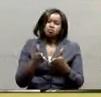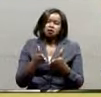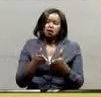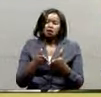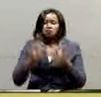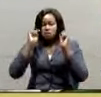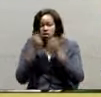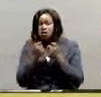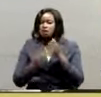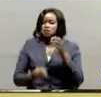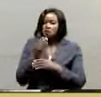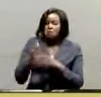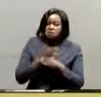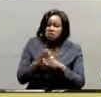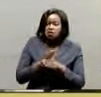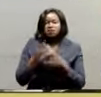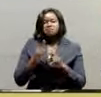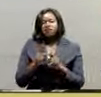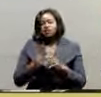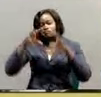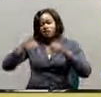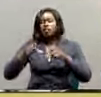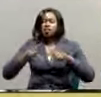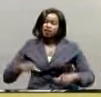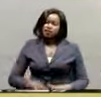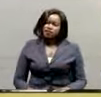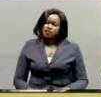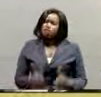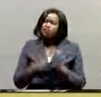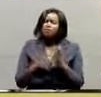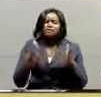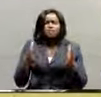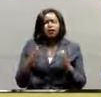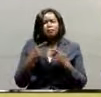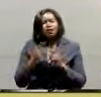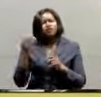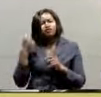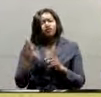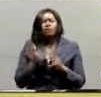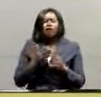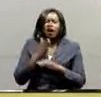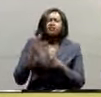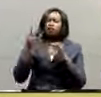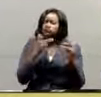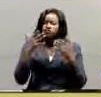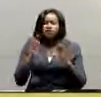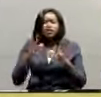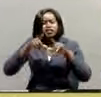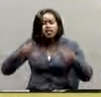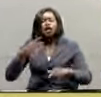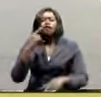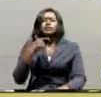it's a huge bone of contention. Whose land was it after the insurgency? And I don't know whether we have